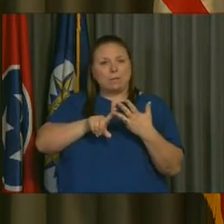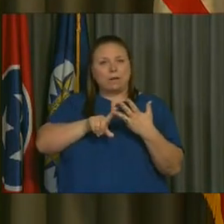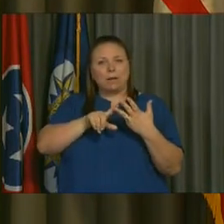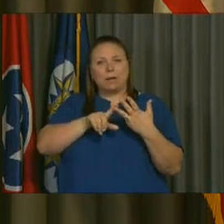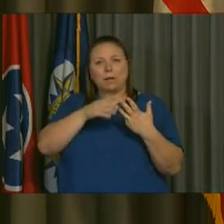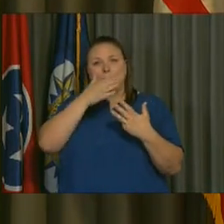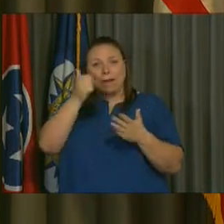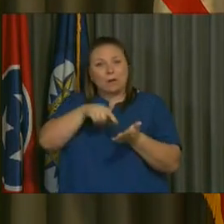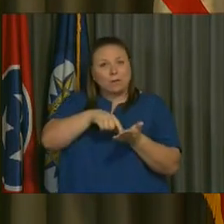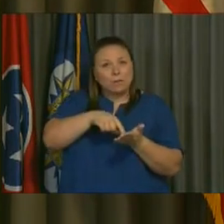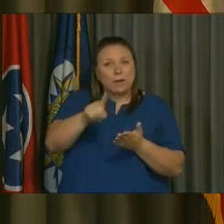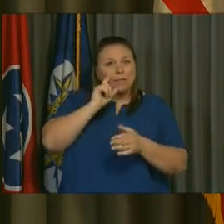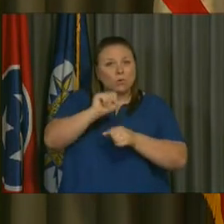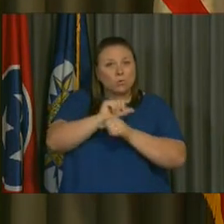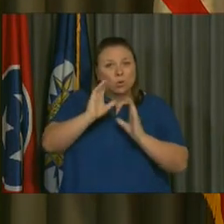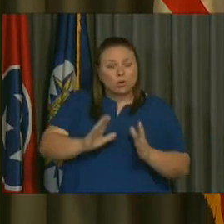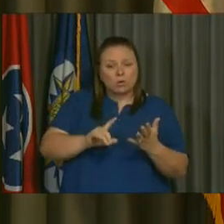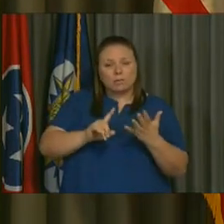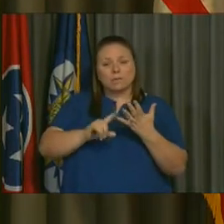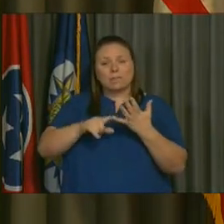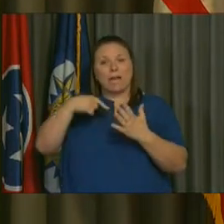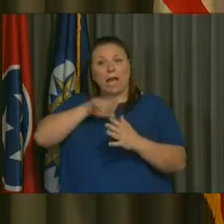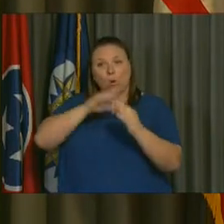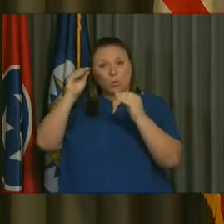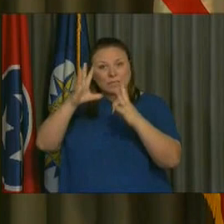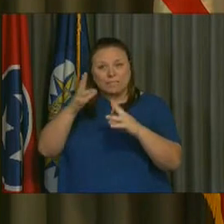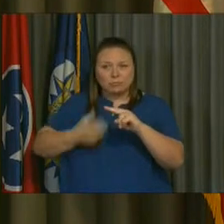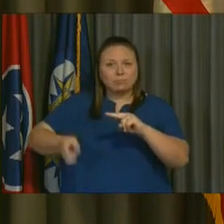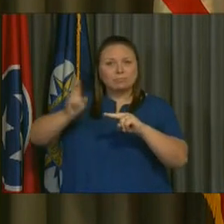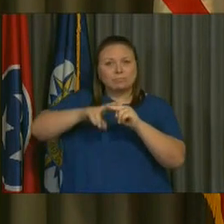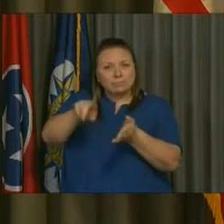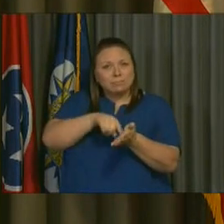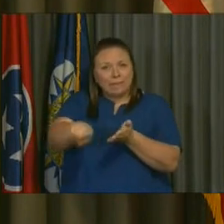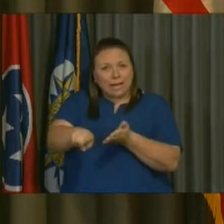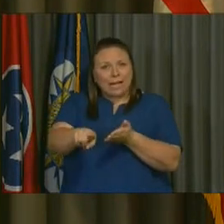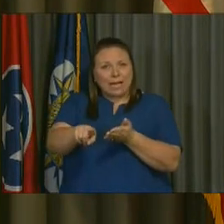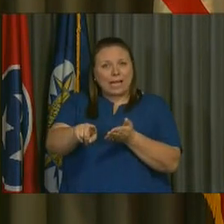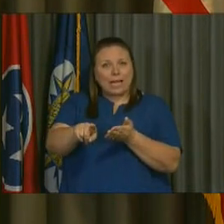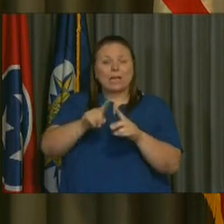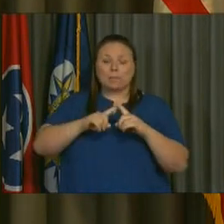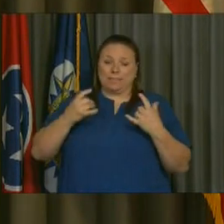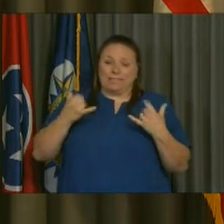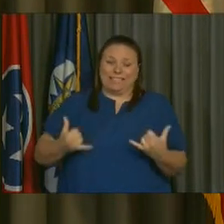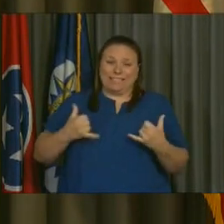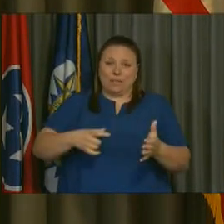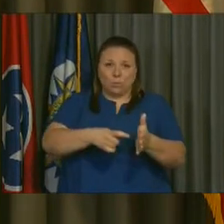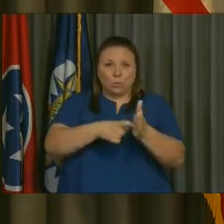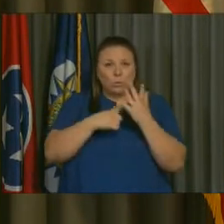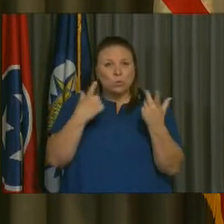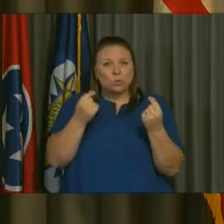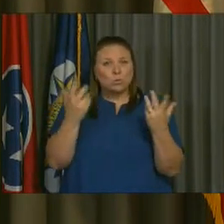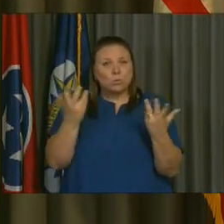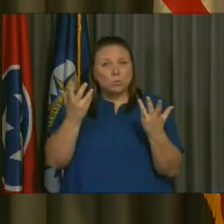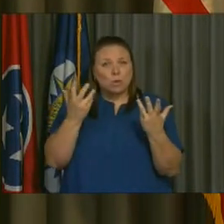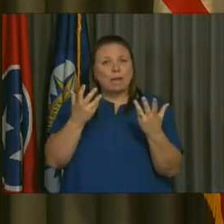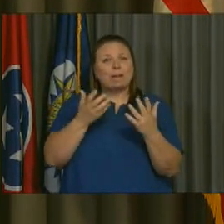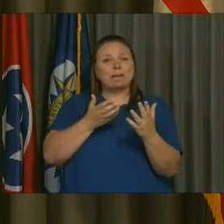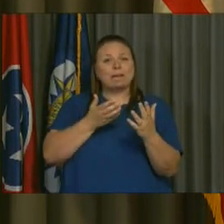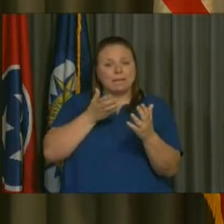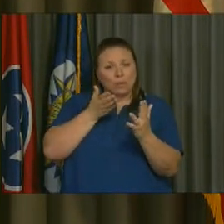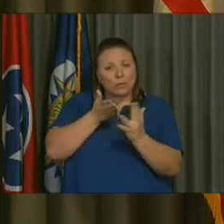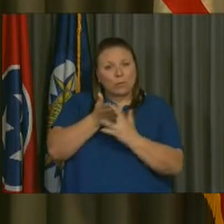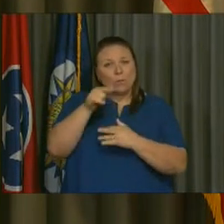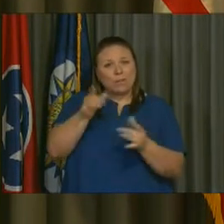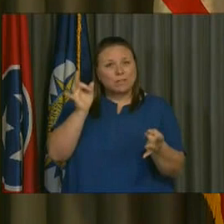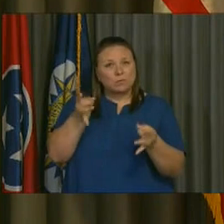pay and to have our teachers be the best paid in the state of Tennessee. But today what's required is to getting us through the current